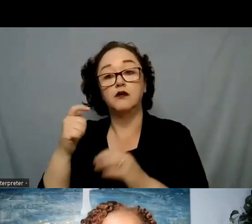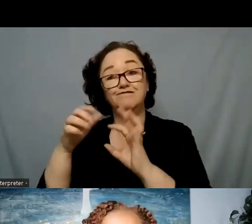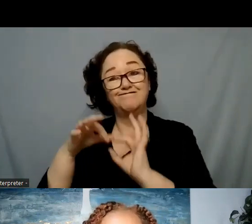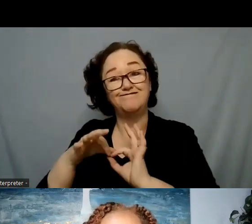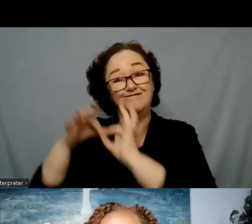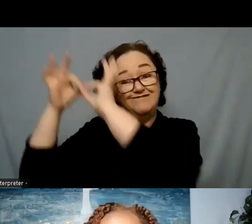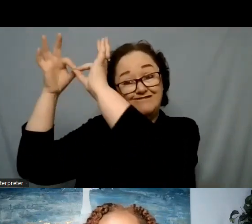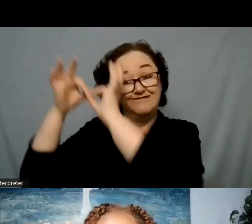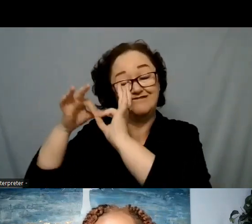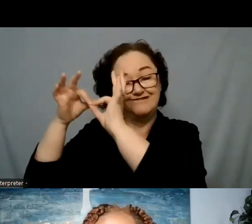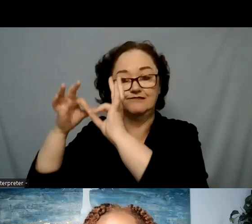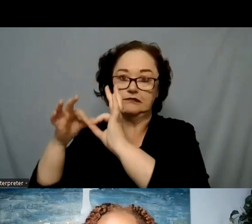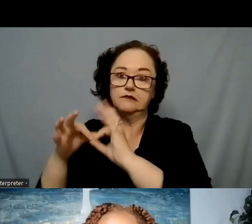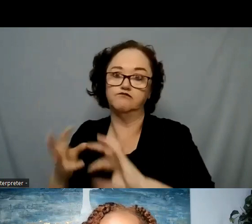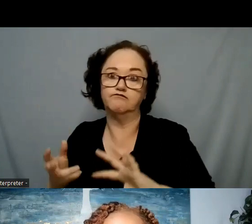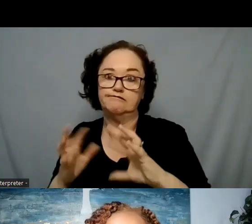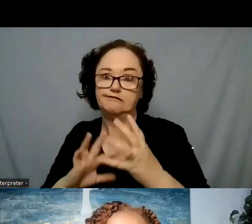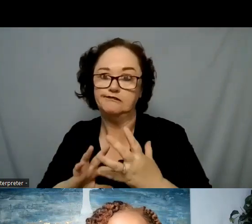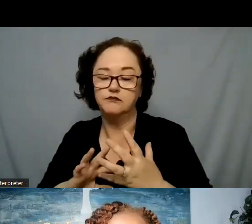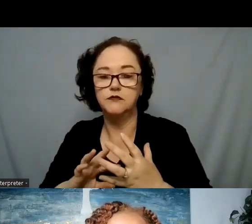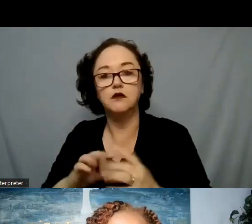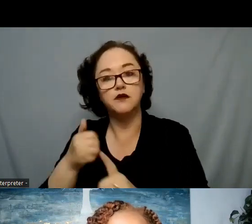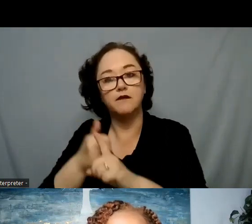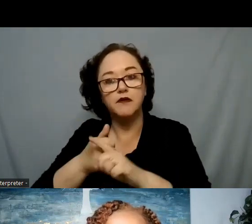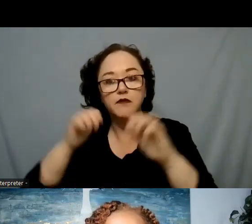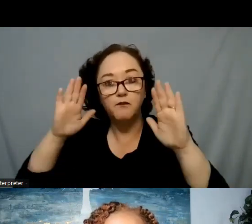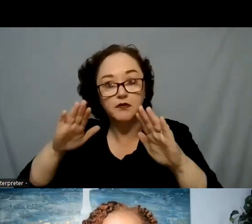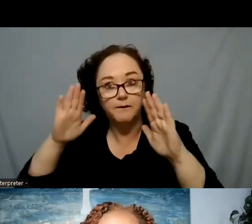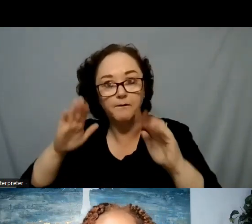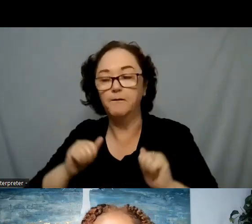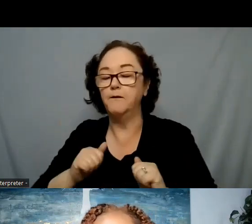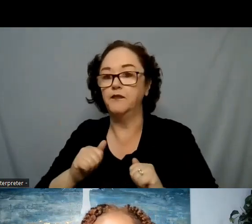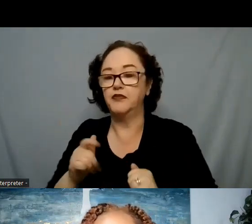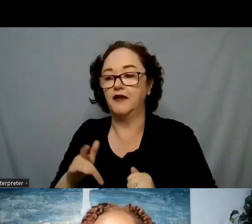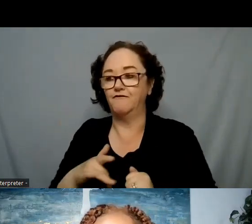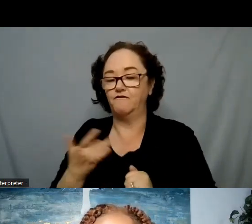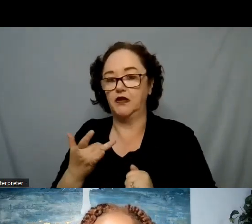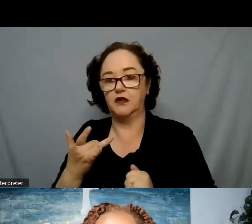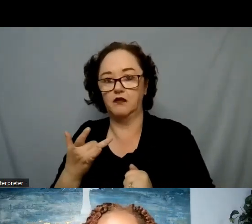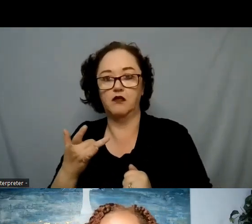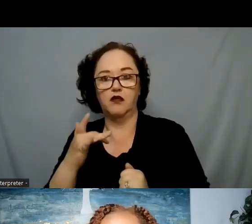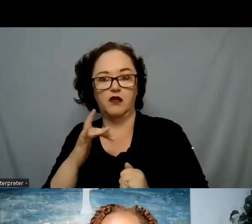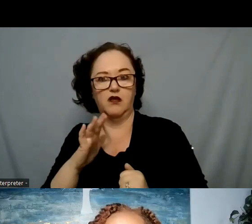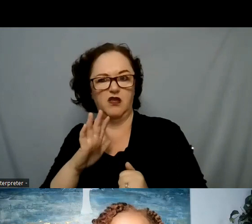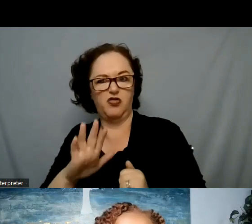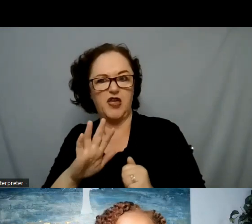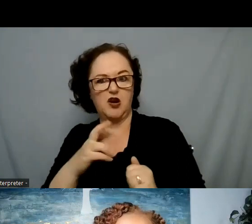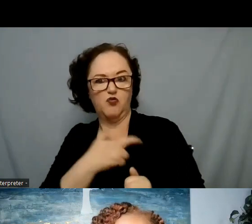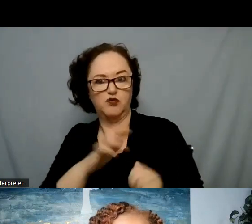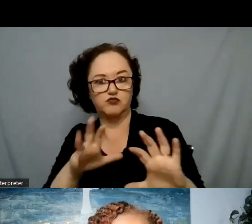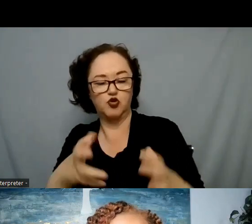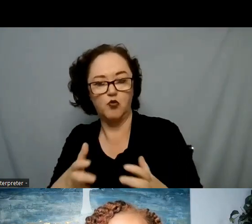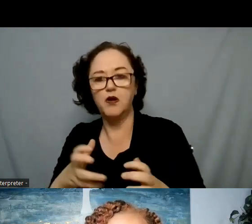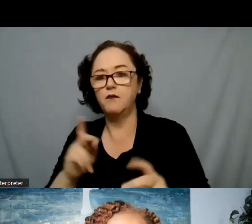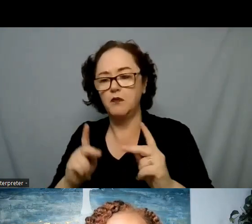Muslim and they felt that they were going to be blamed and shamed within their religion. And in having a